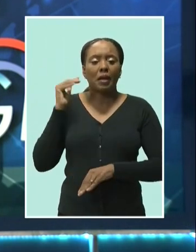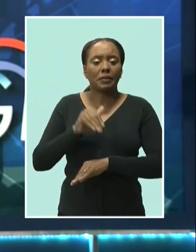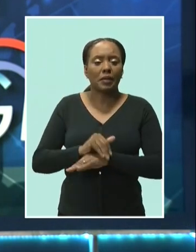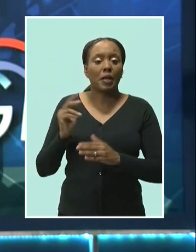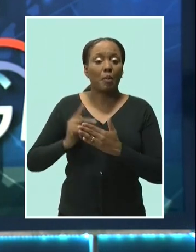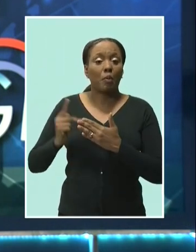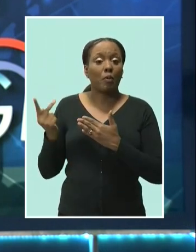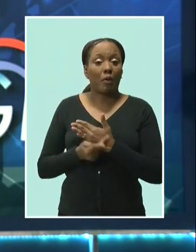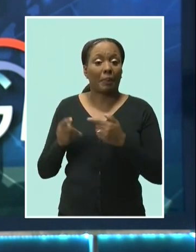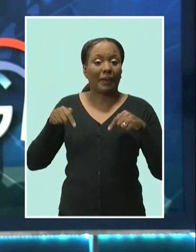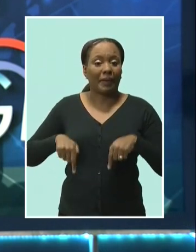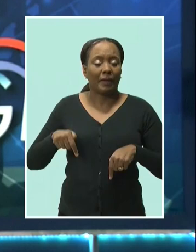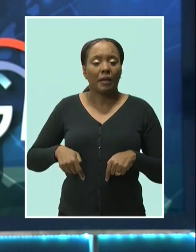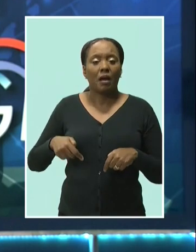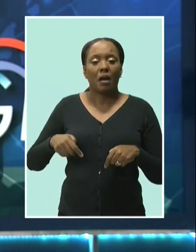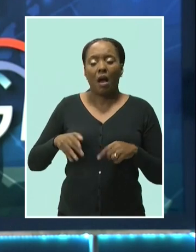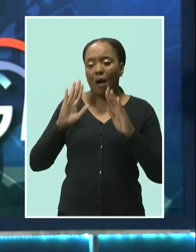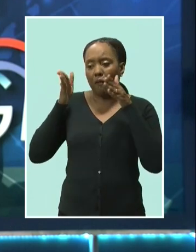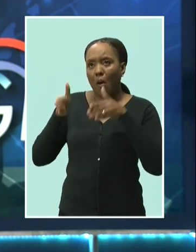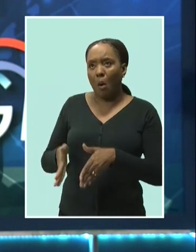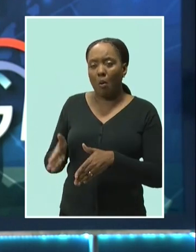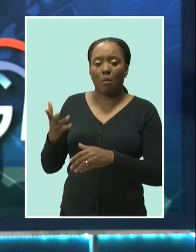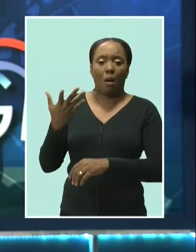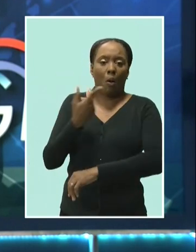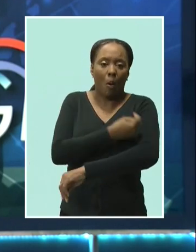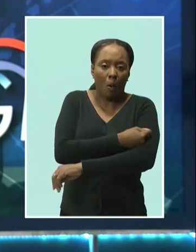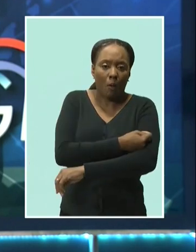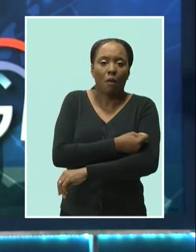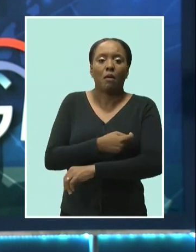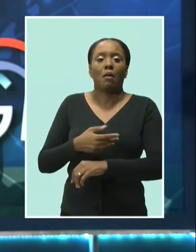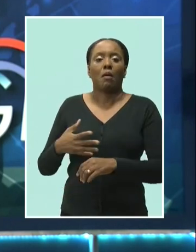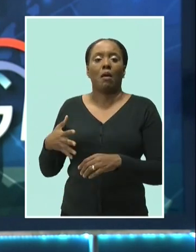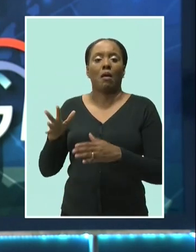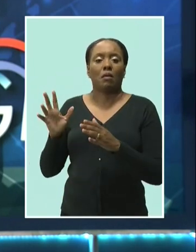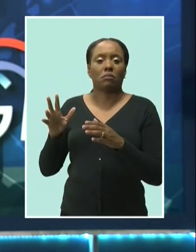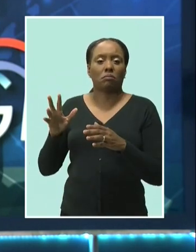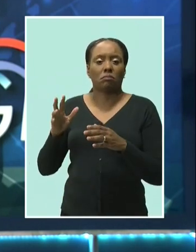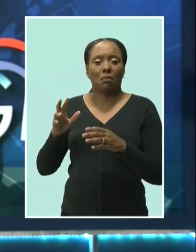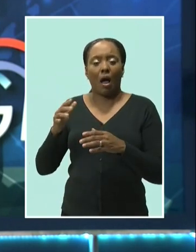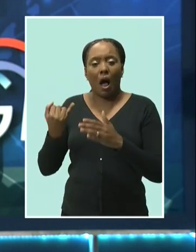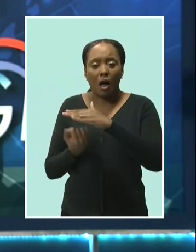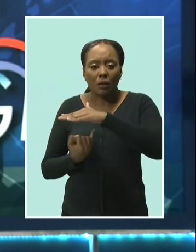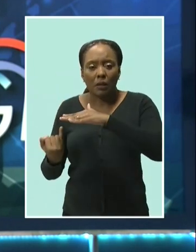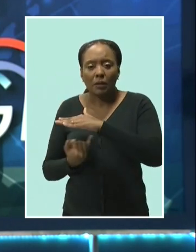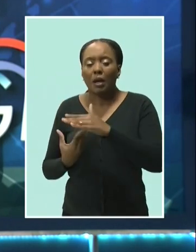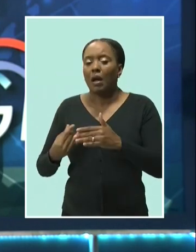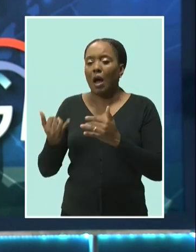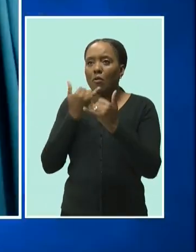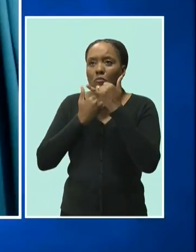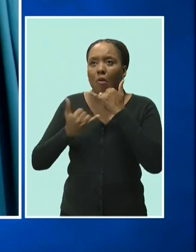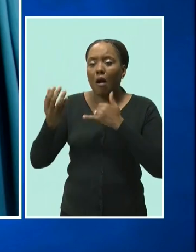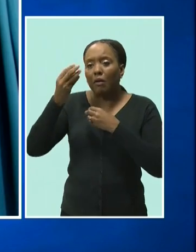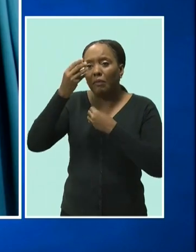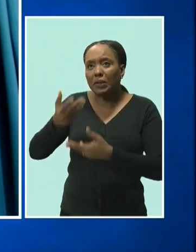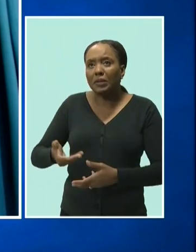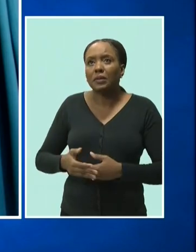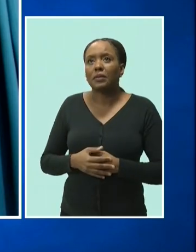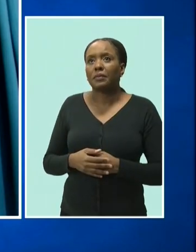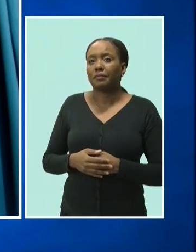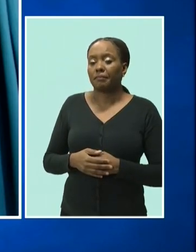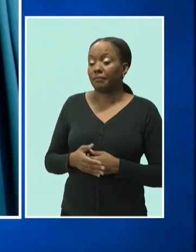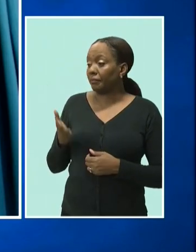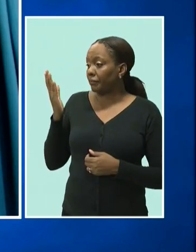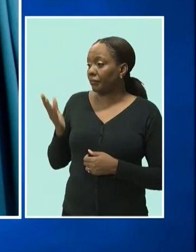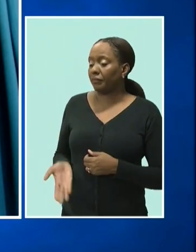Business, where the focus was COVID-19, isolation, vaccination and misinformation. What we are now